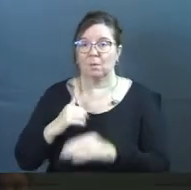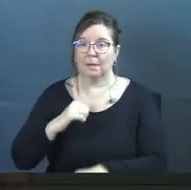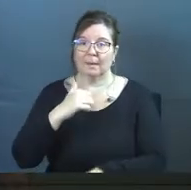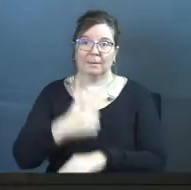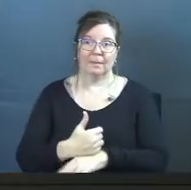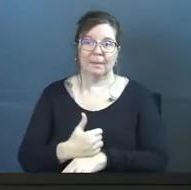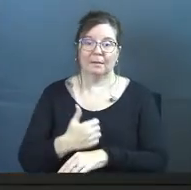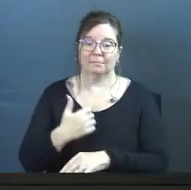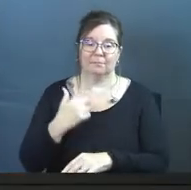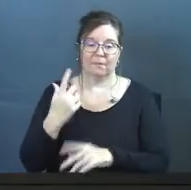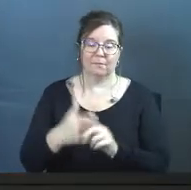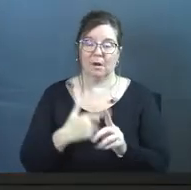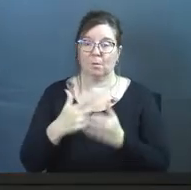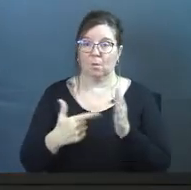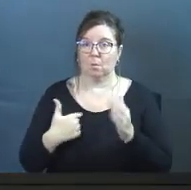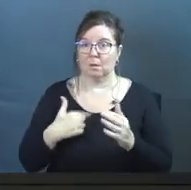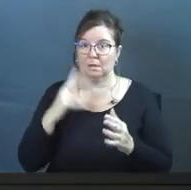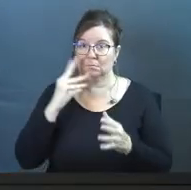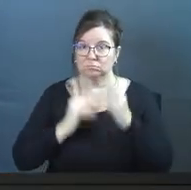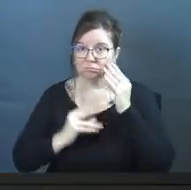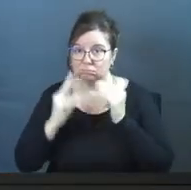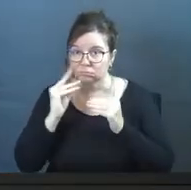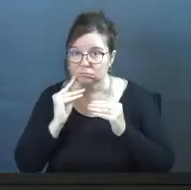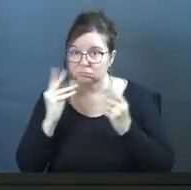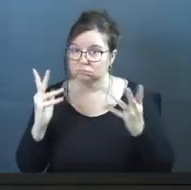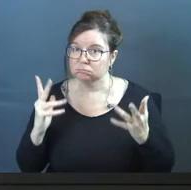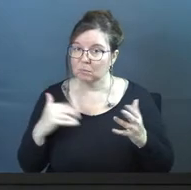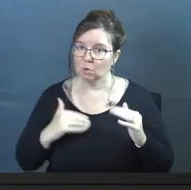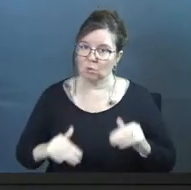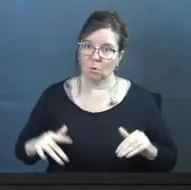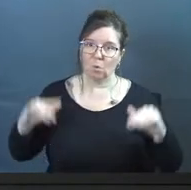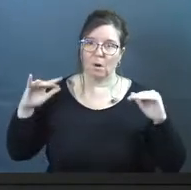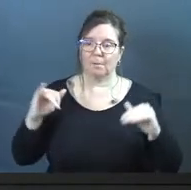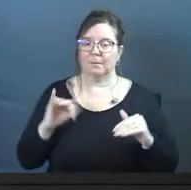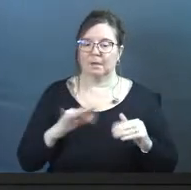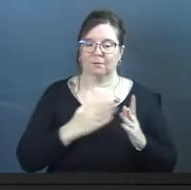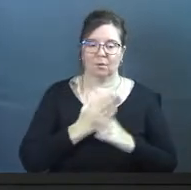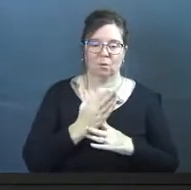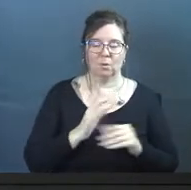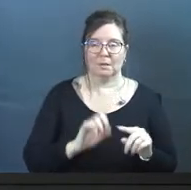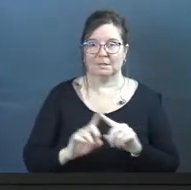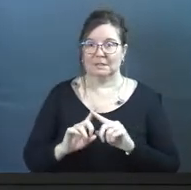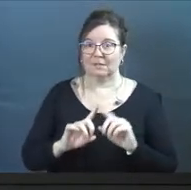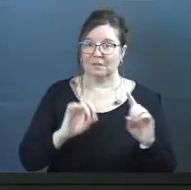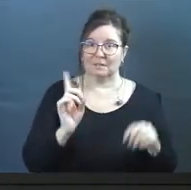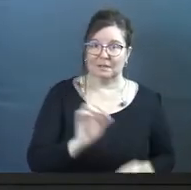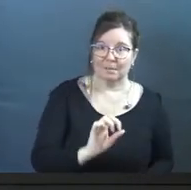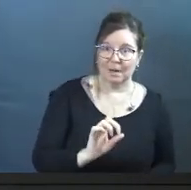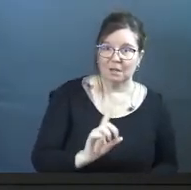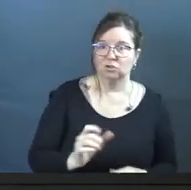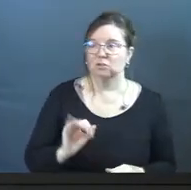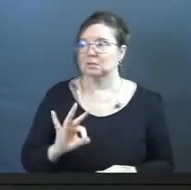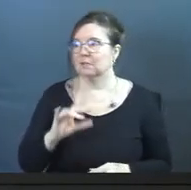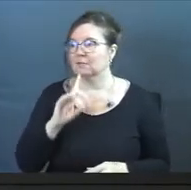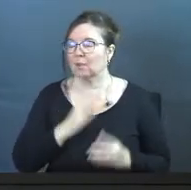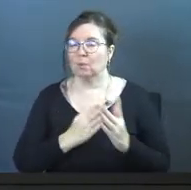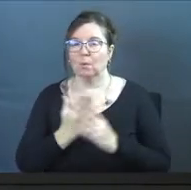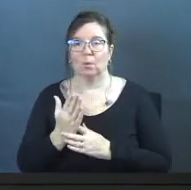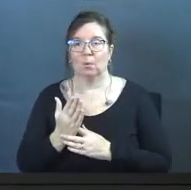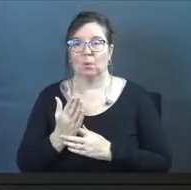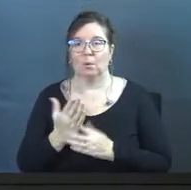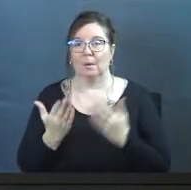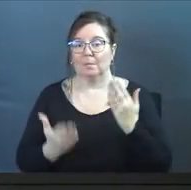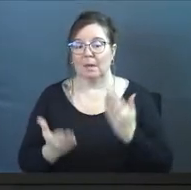implemented just from what we have experienced growing up, whether it's through a different denomination, whether it's through